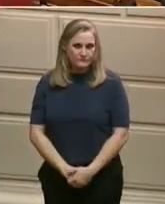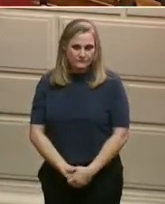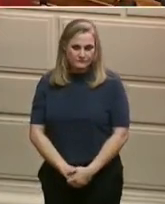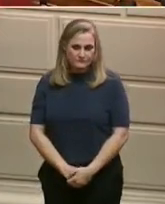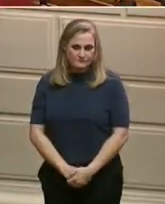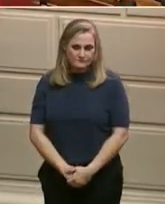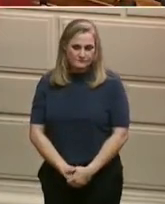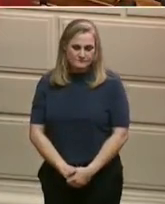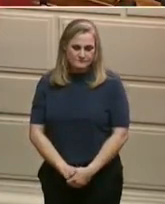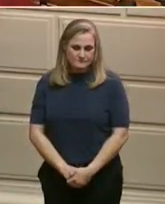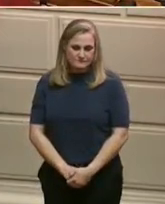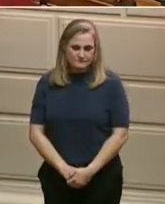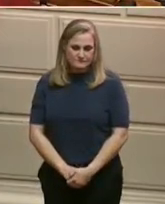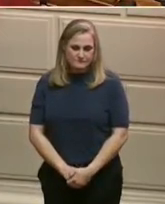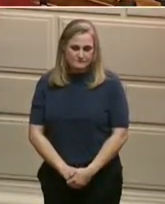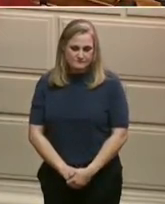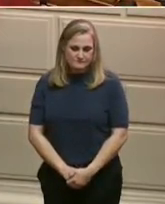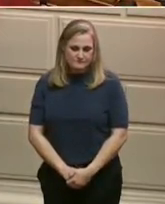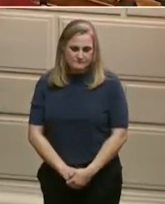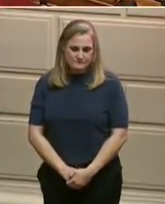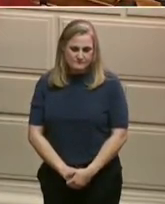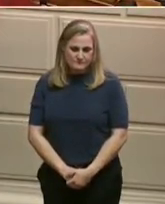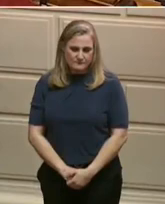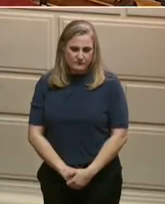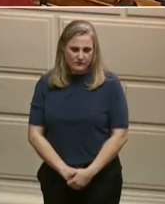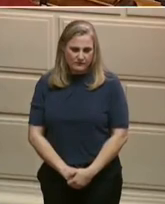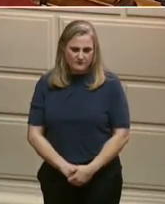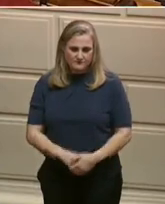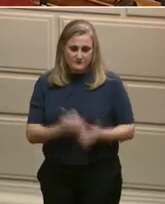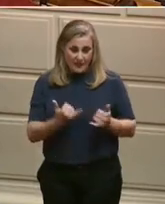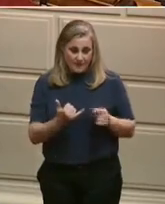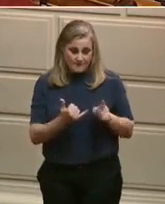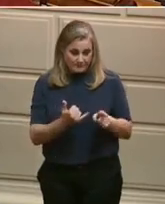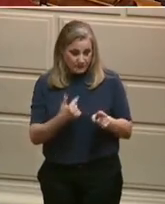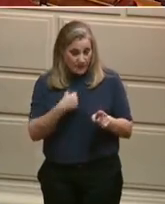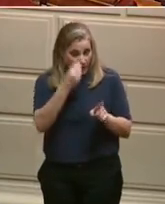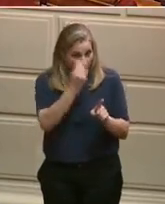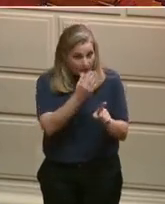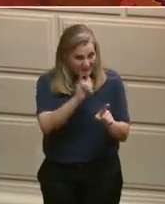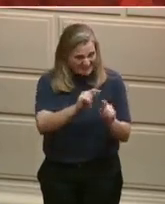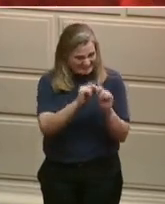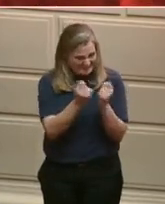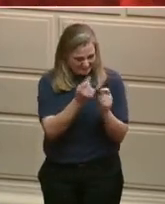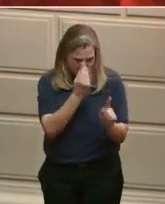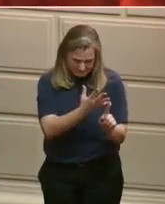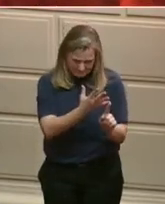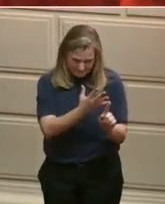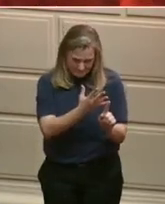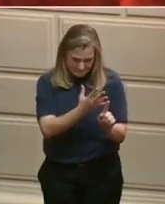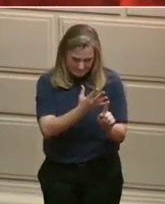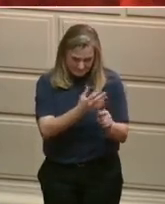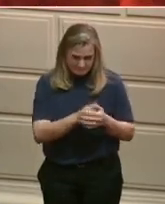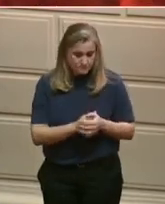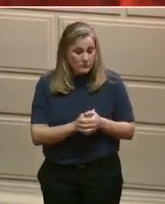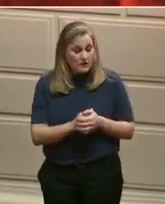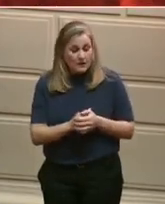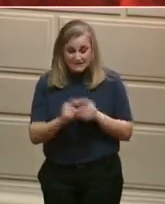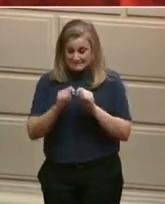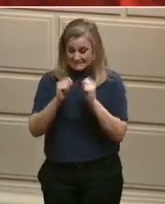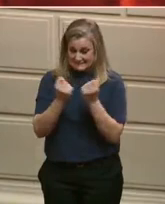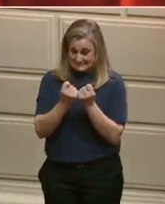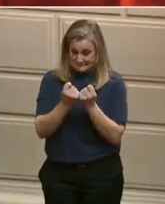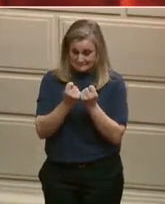I always reminded them, good teams are built when talented individuals do their best.